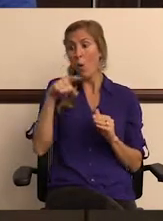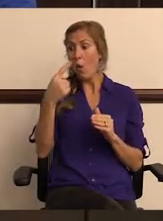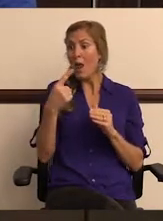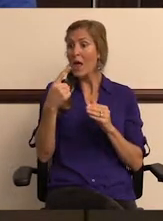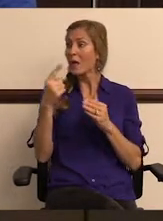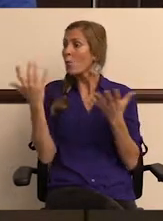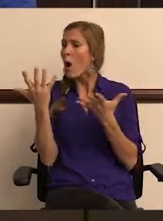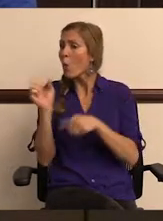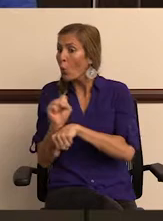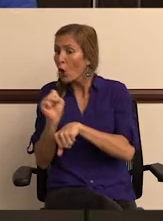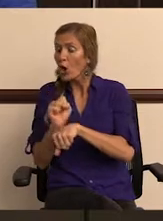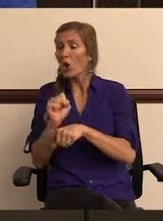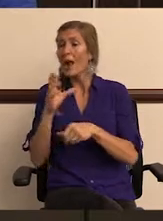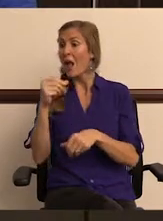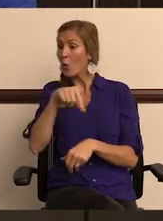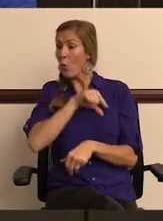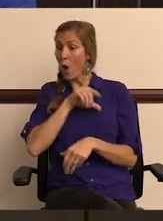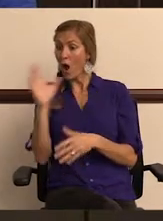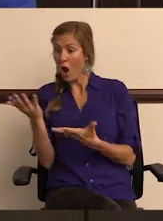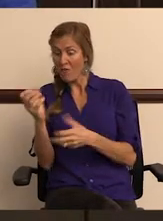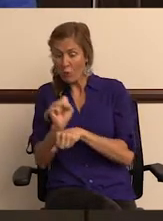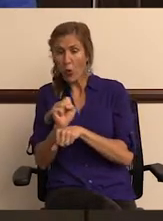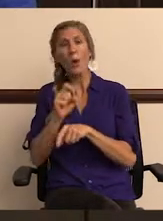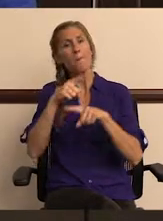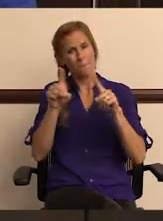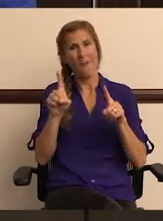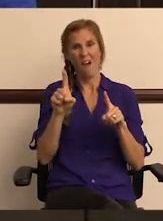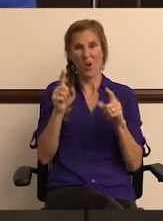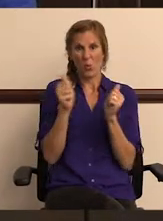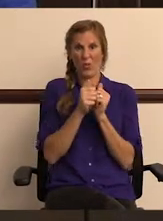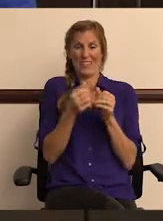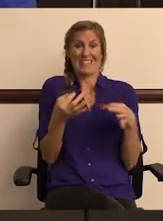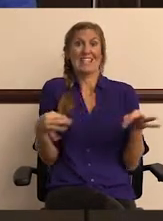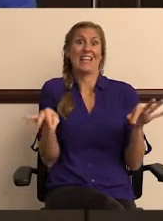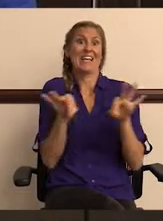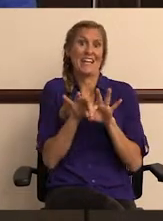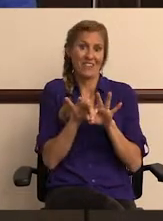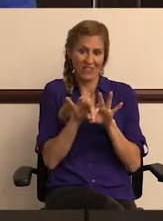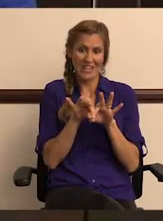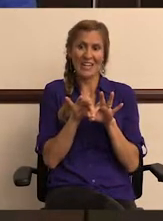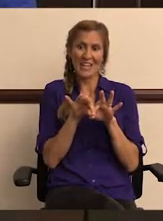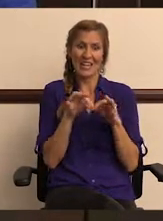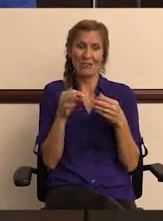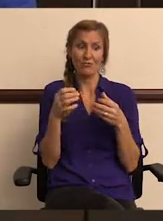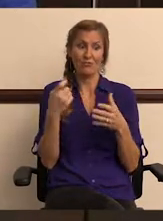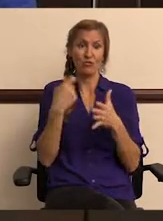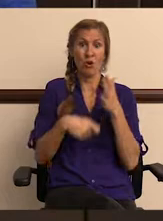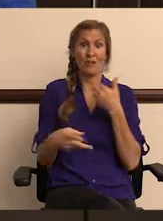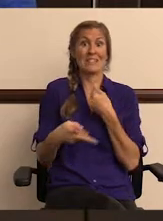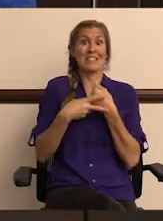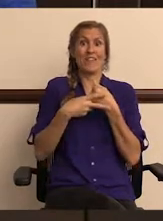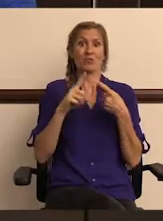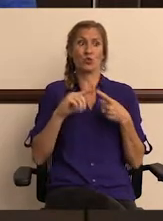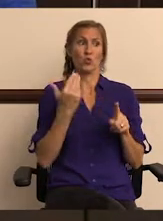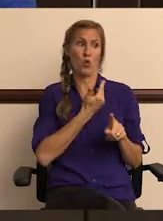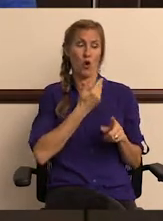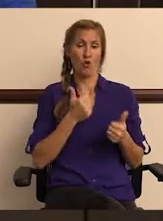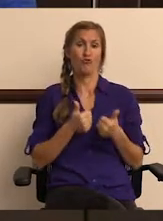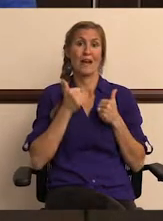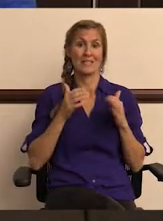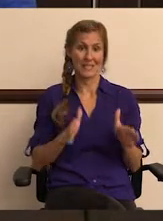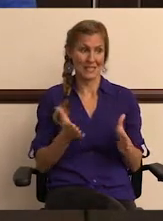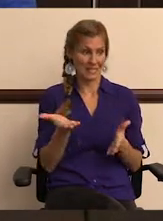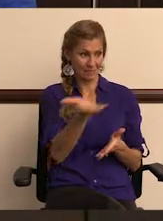not only in the work that's done and the quality of work that's accomplished, but with a significant cost savings to our residents.